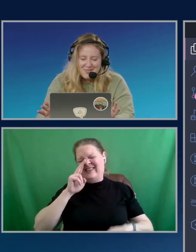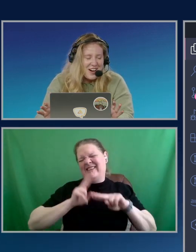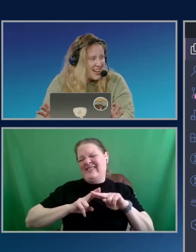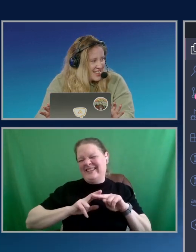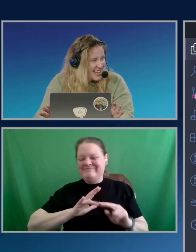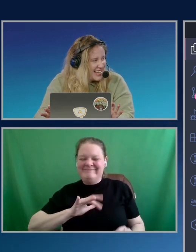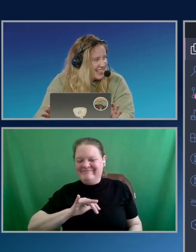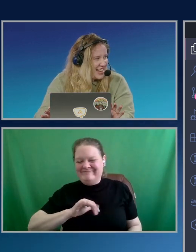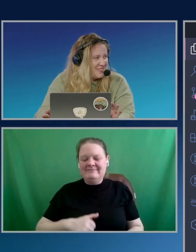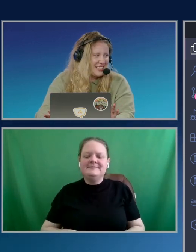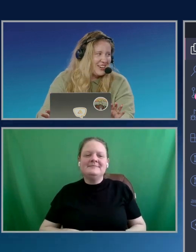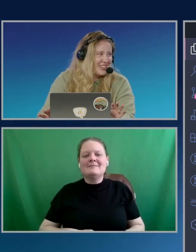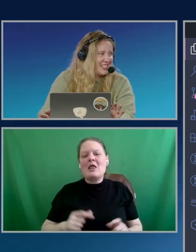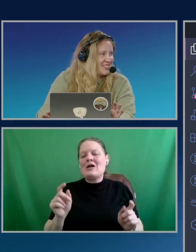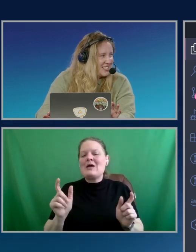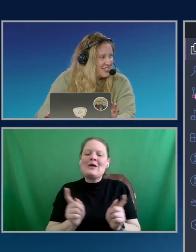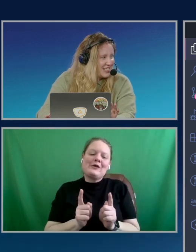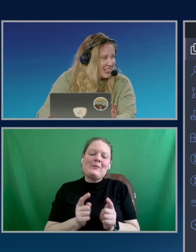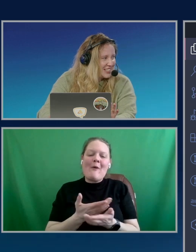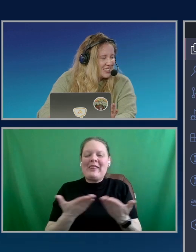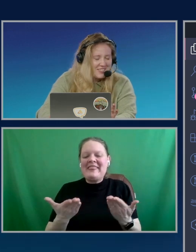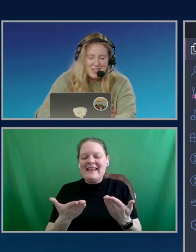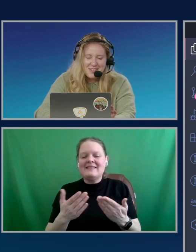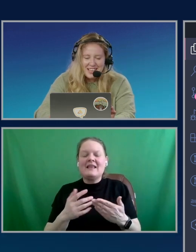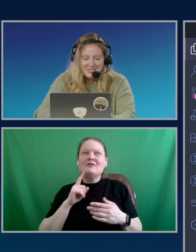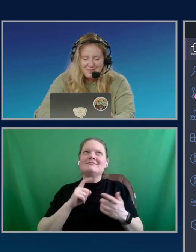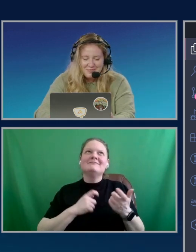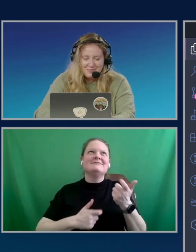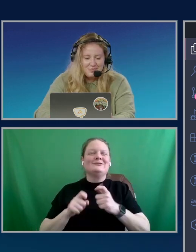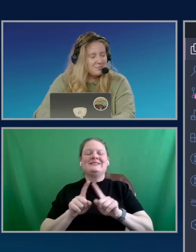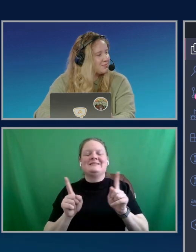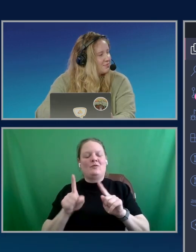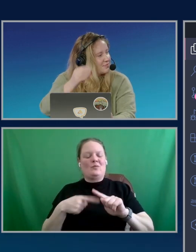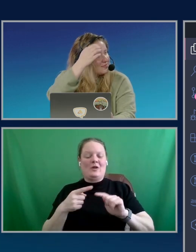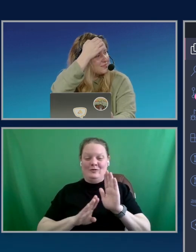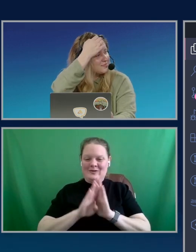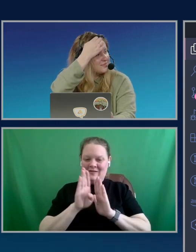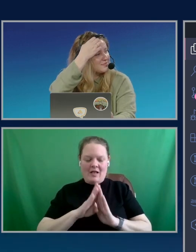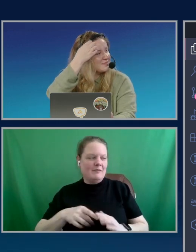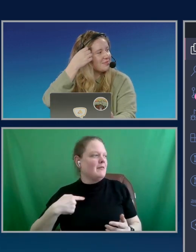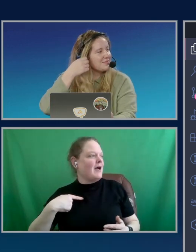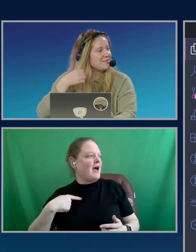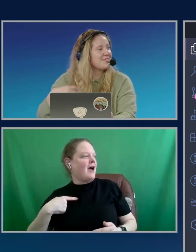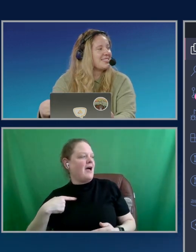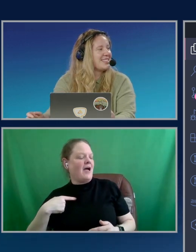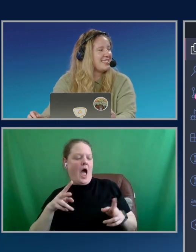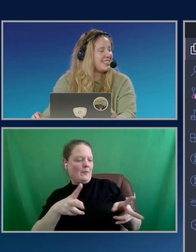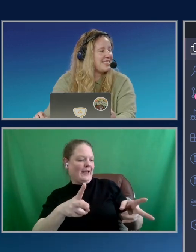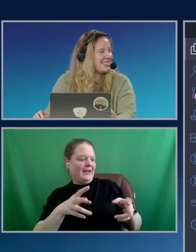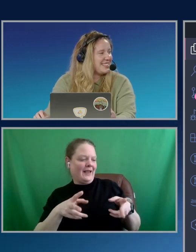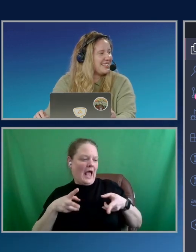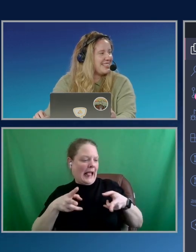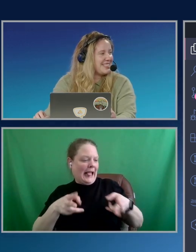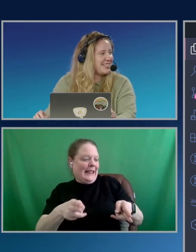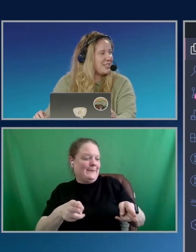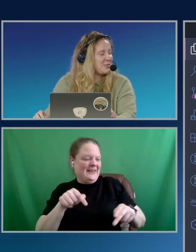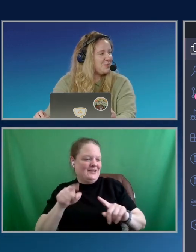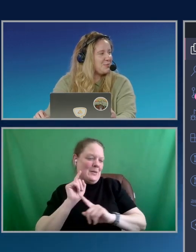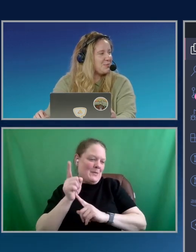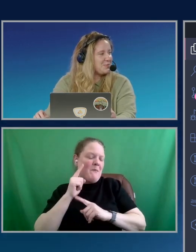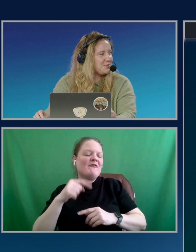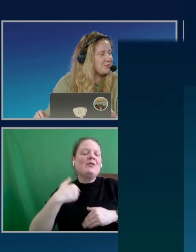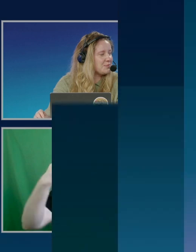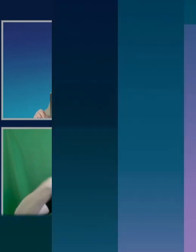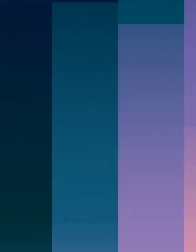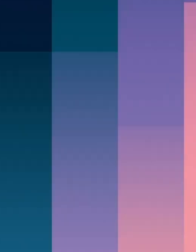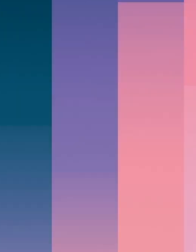small thing that makes all the difference when you're developing. I'm going to clip this moment for the next time I have